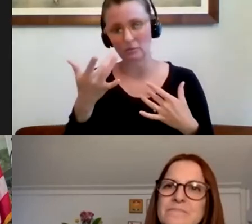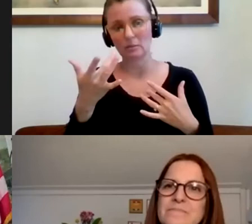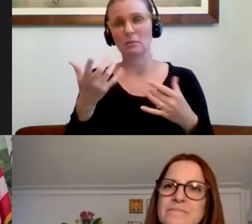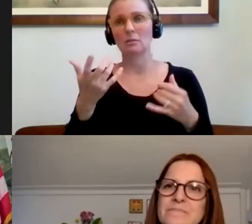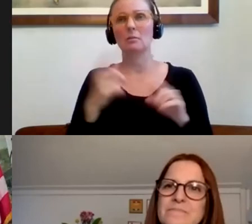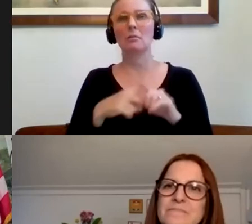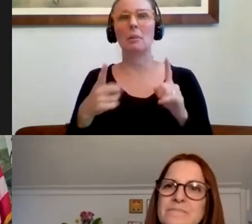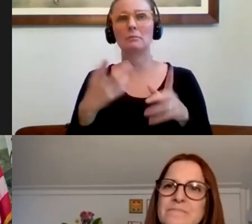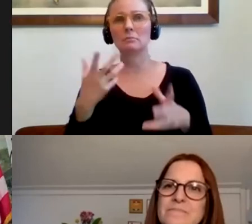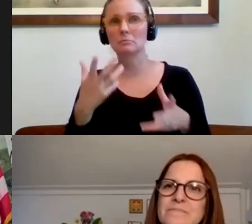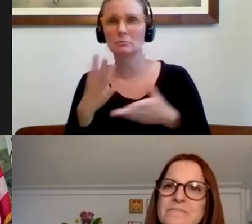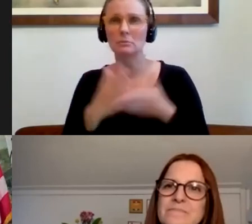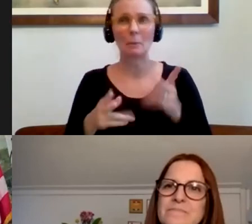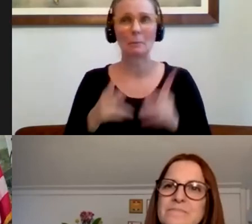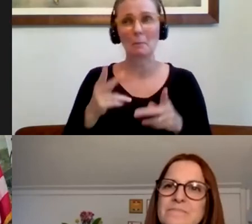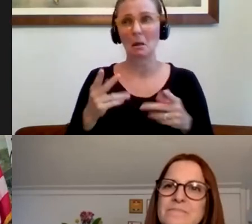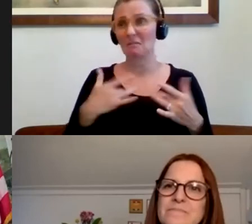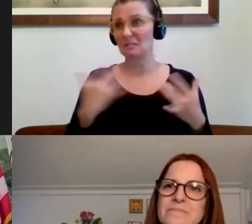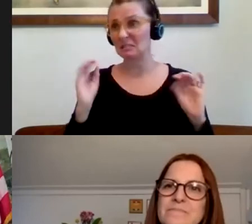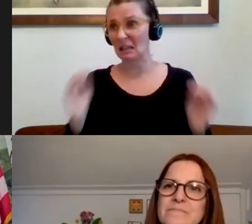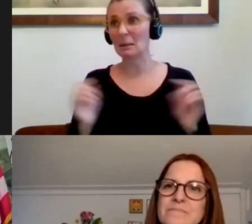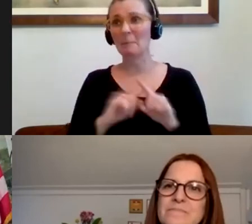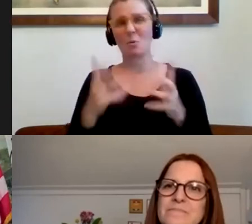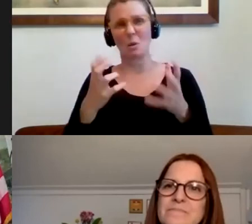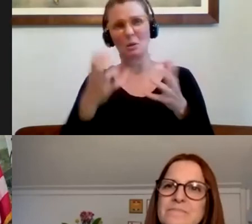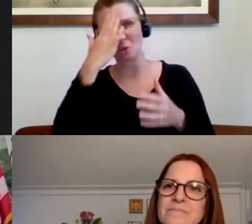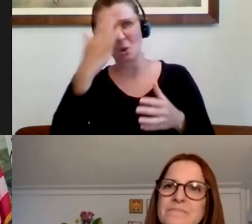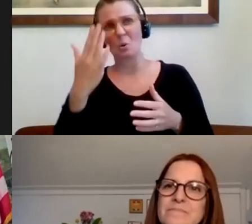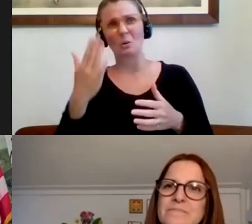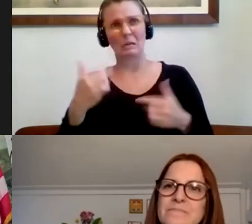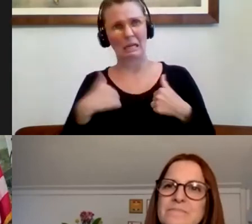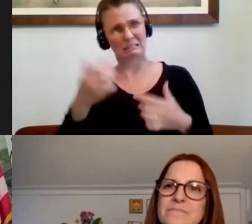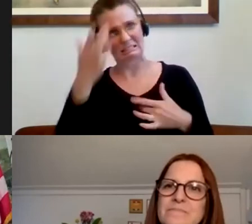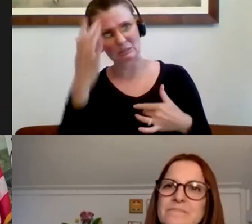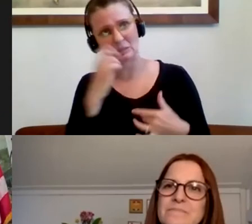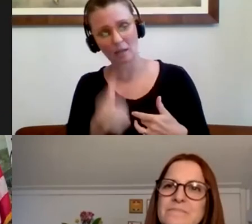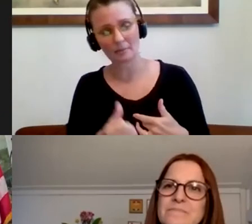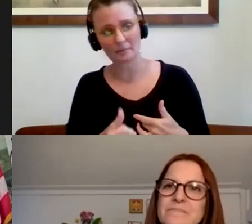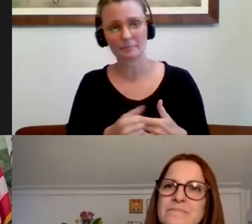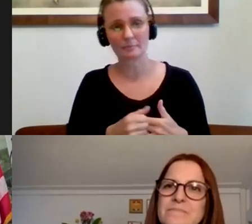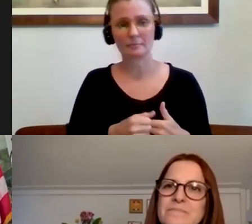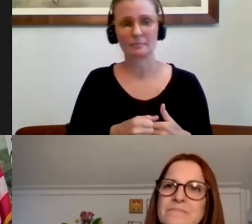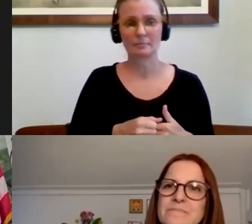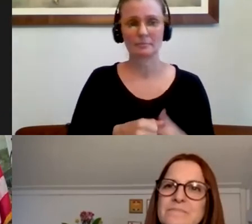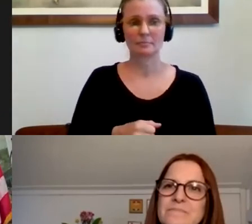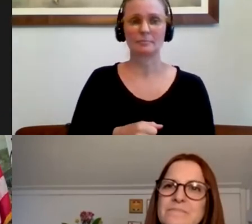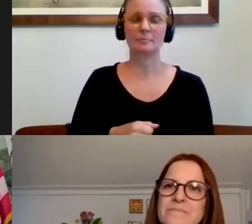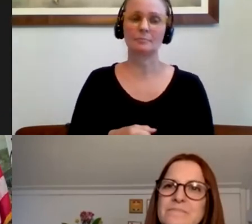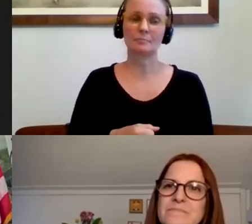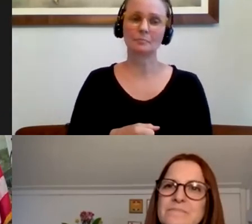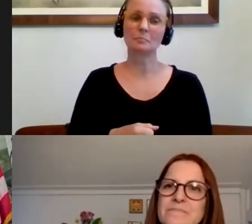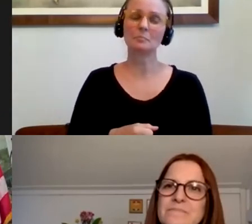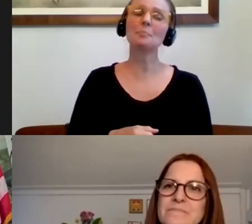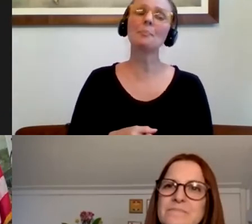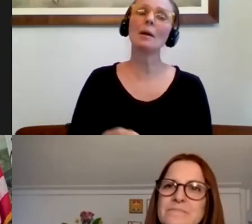know if you're sick and to seek treatment. the, this, that's his PVR test, excuse me, the viral test, the antibody